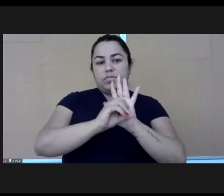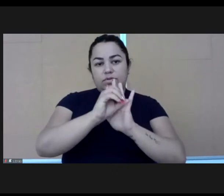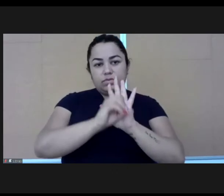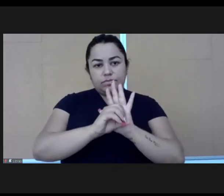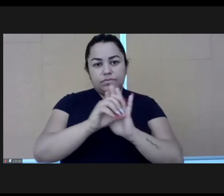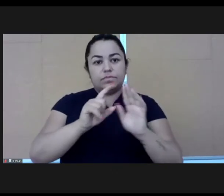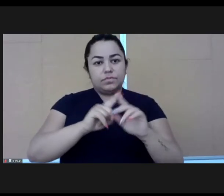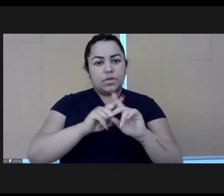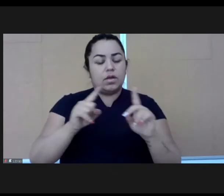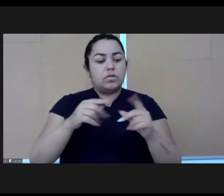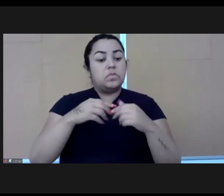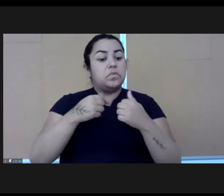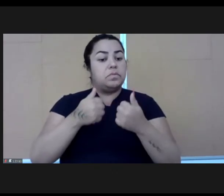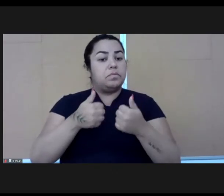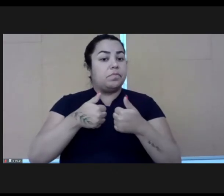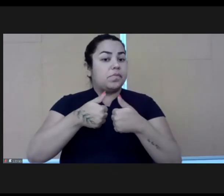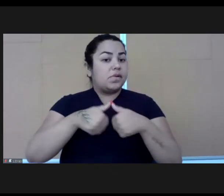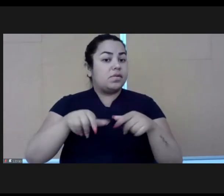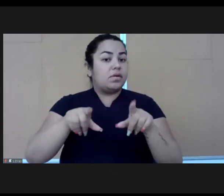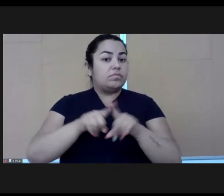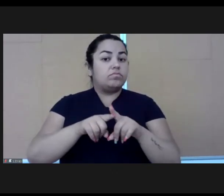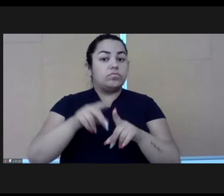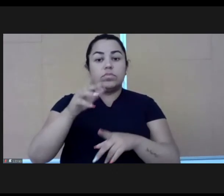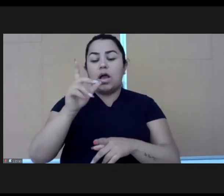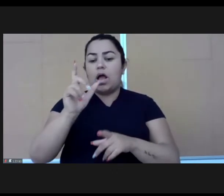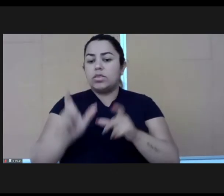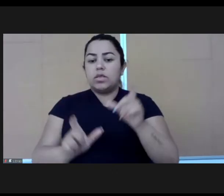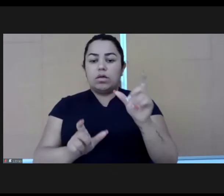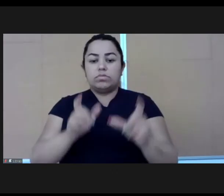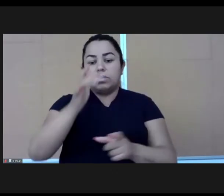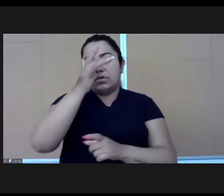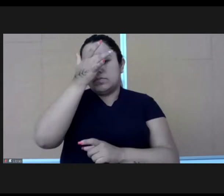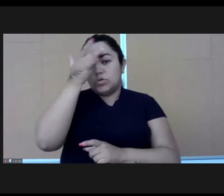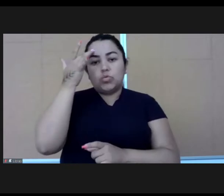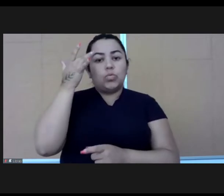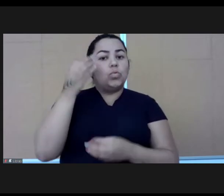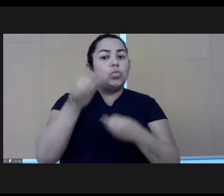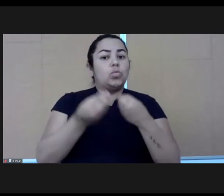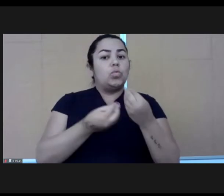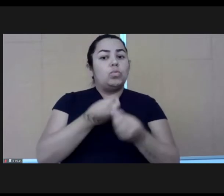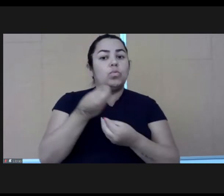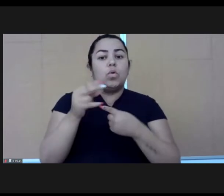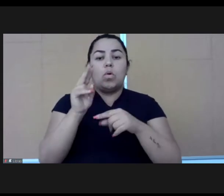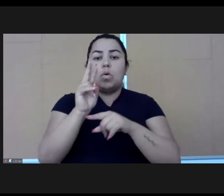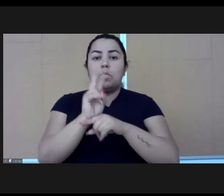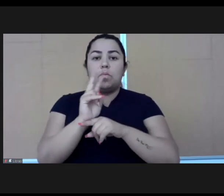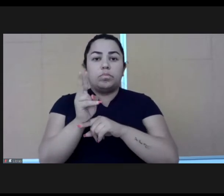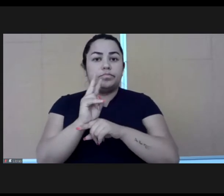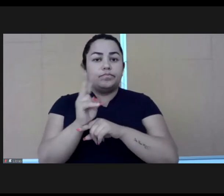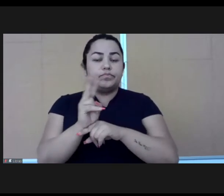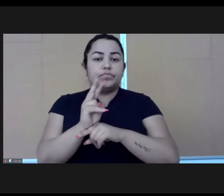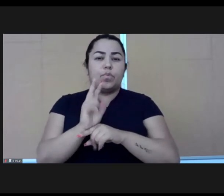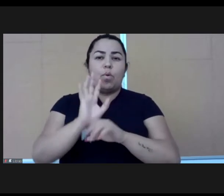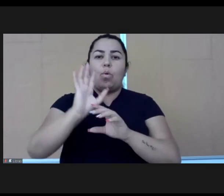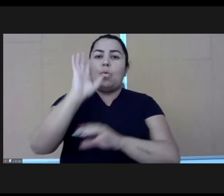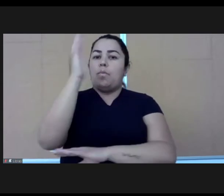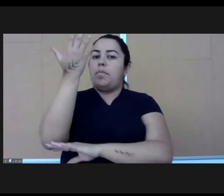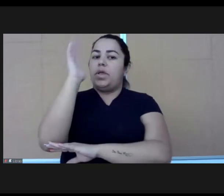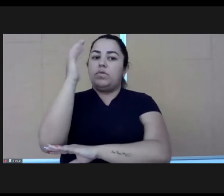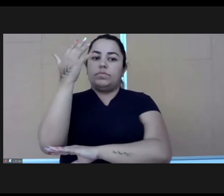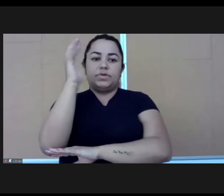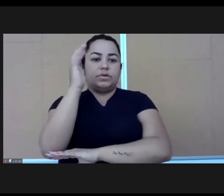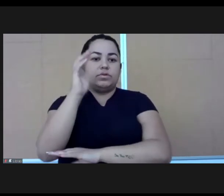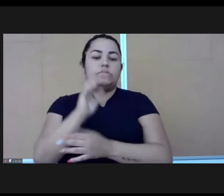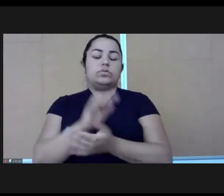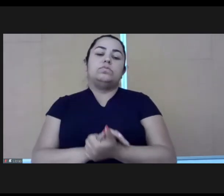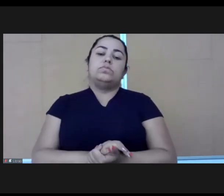another. We also look at how are we protecting and saving our environment. We also look at how are we advancing and how are we